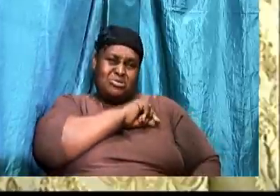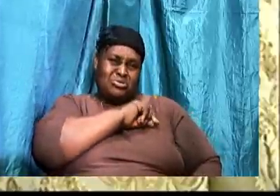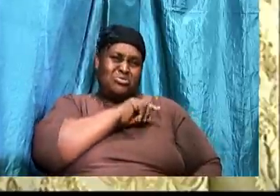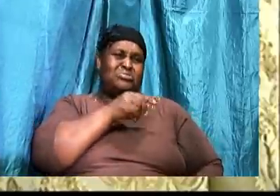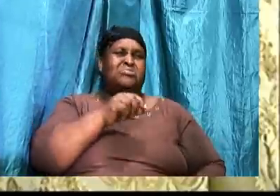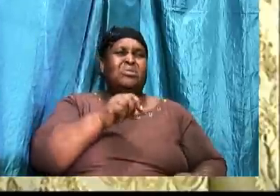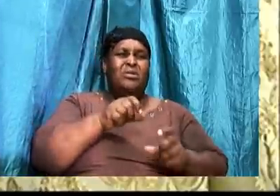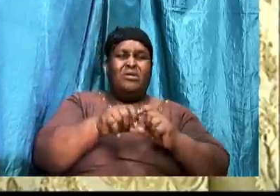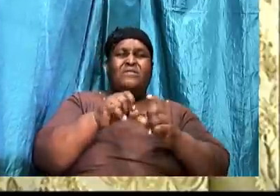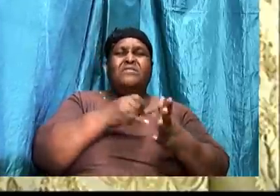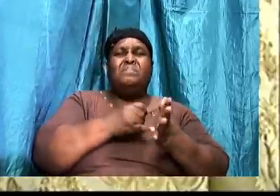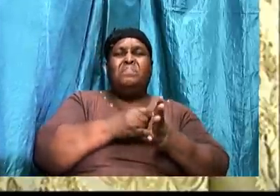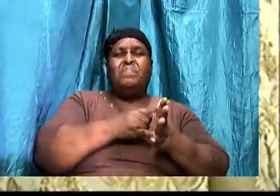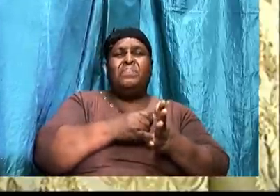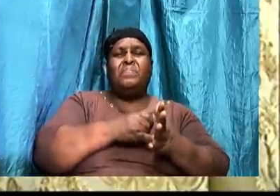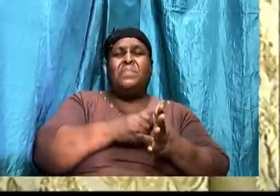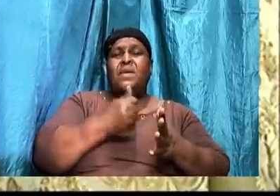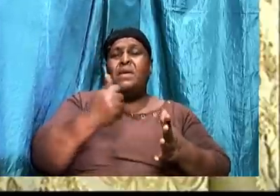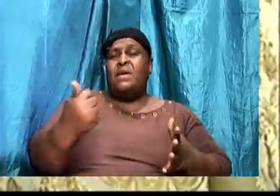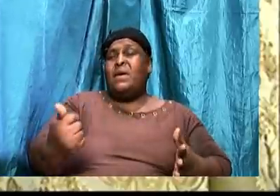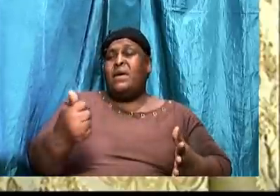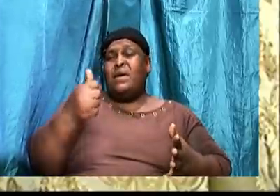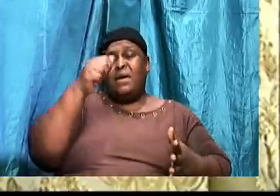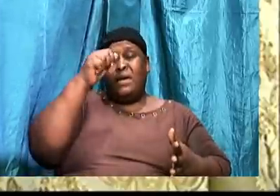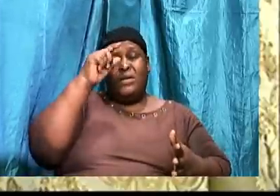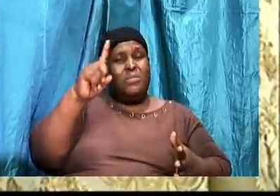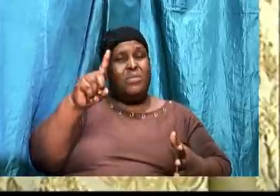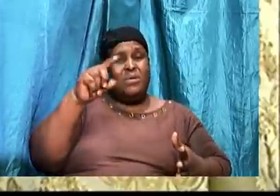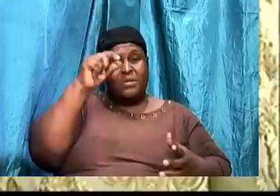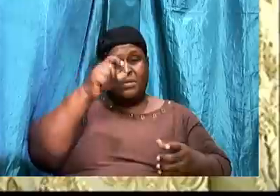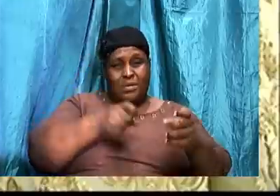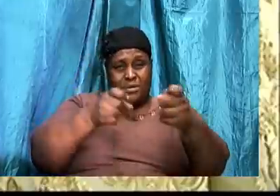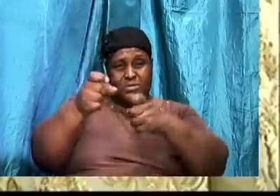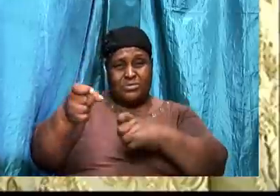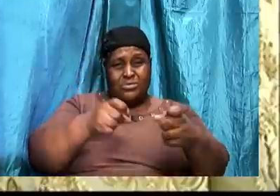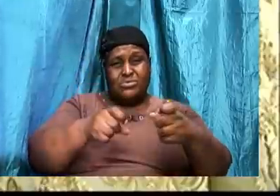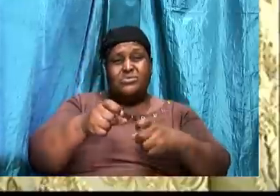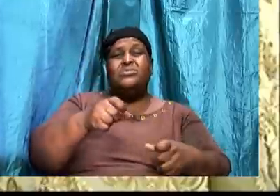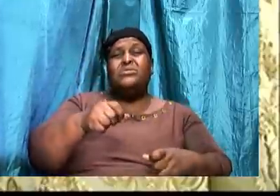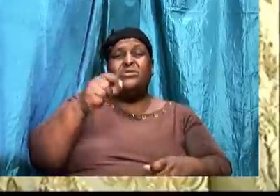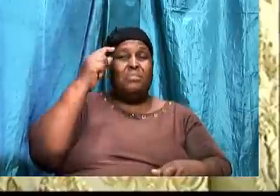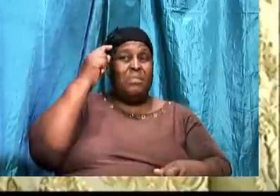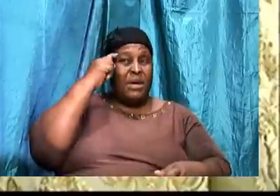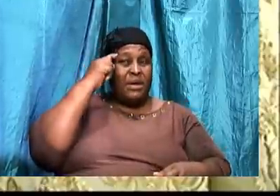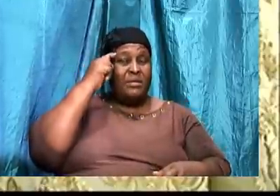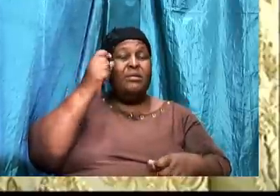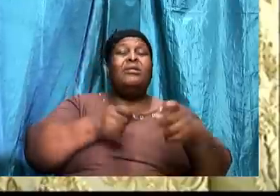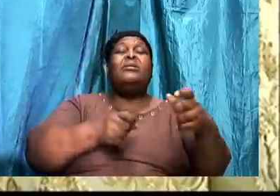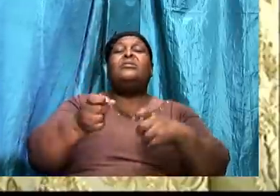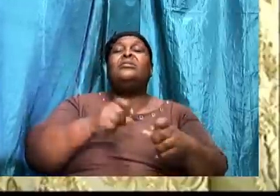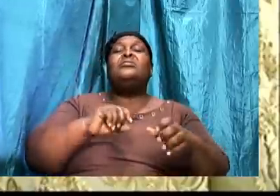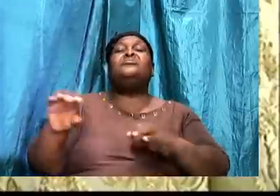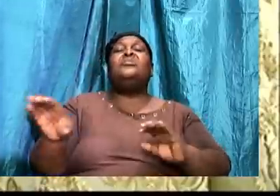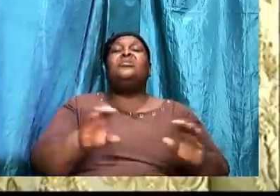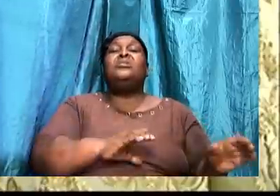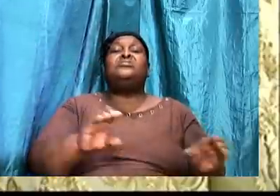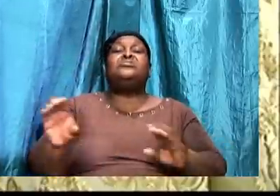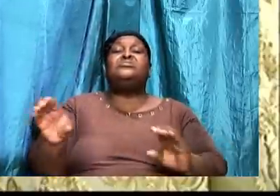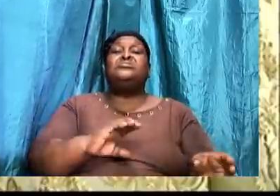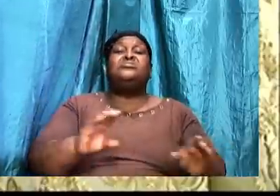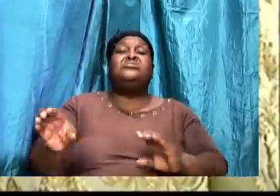said, controls the action of the person. Anyone controls the mind,